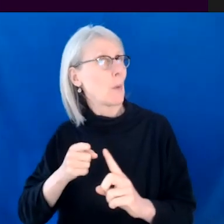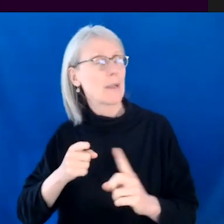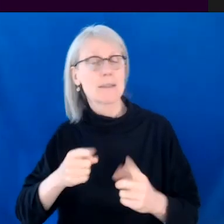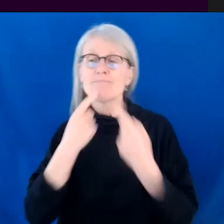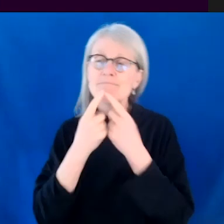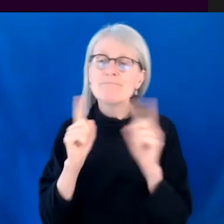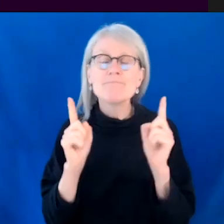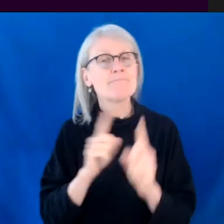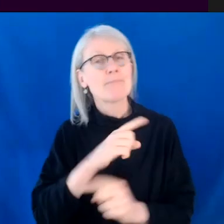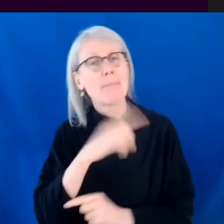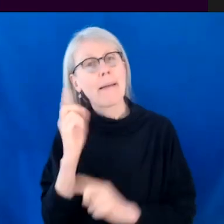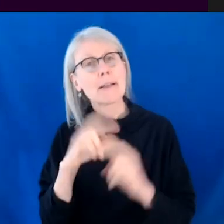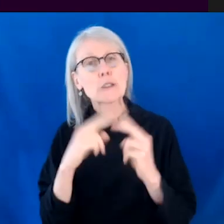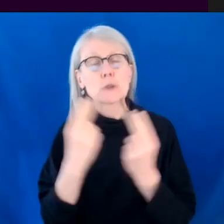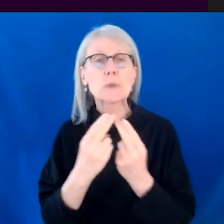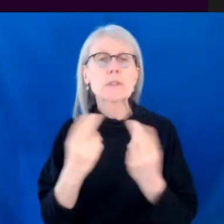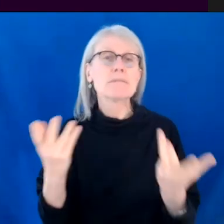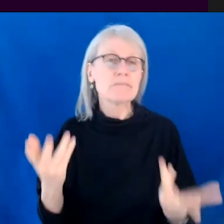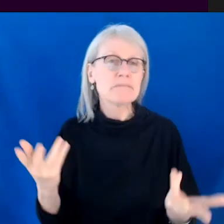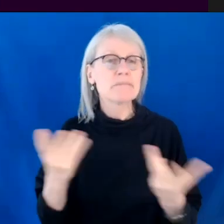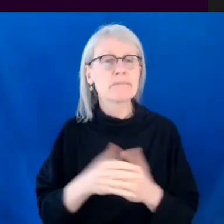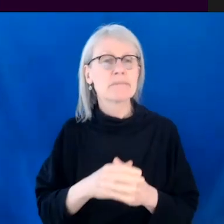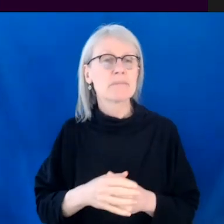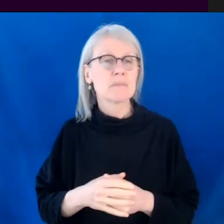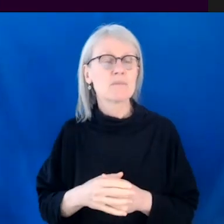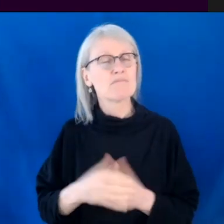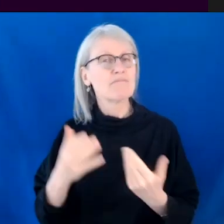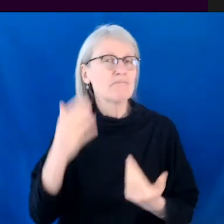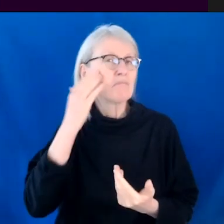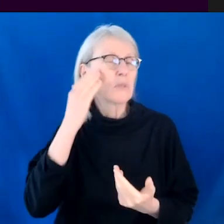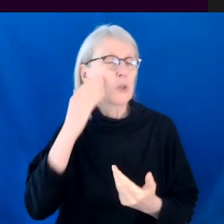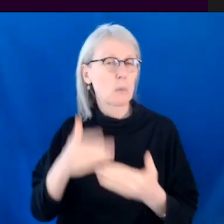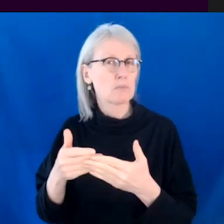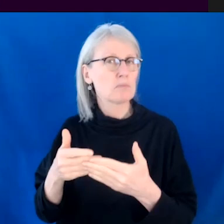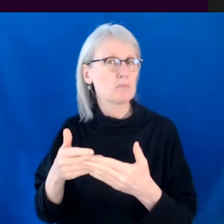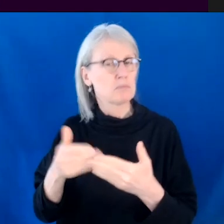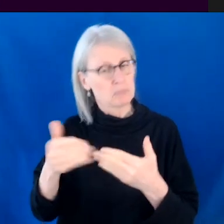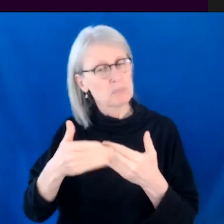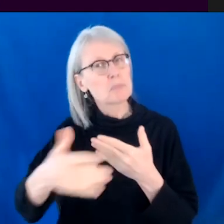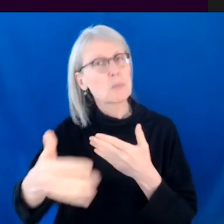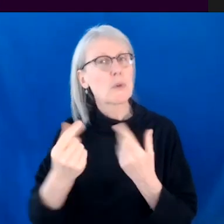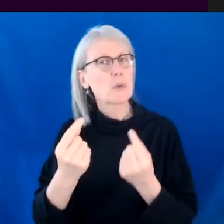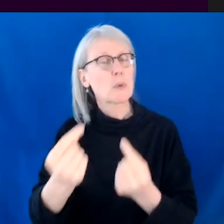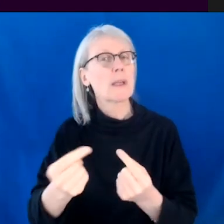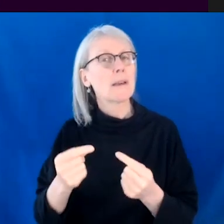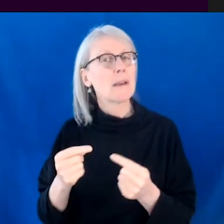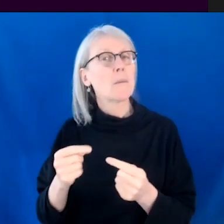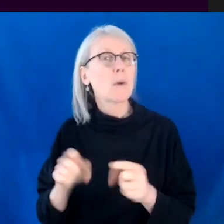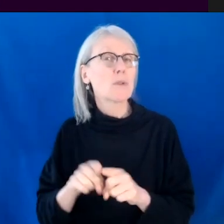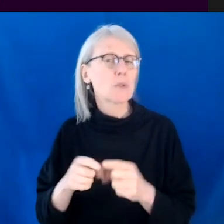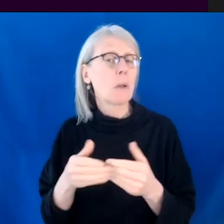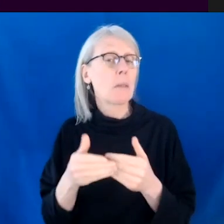a little bit of a feeling of finality, you know, where we know where they're going, but also a little feeling of hope